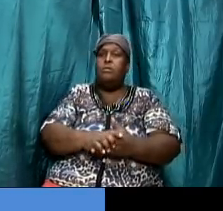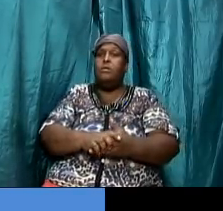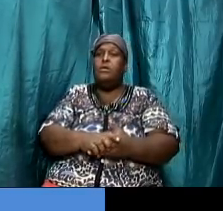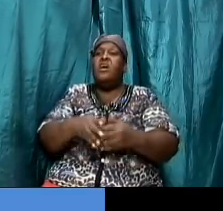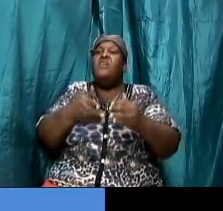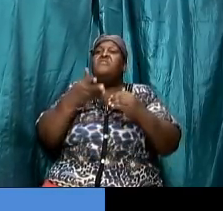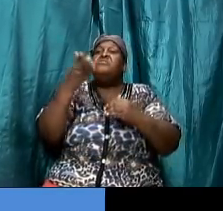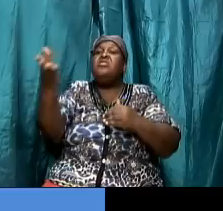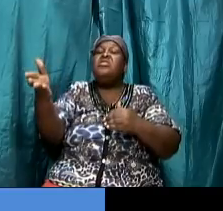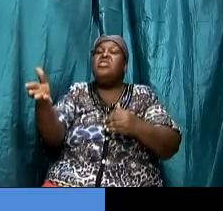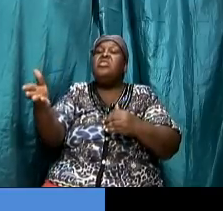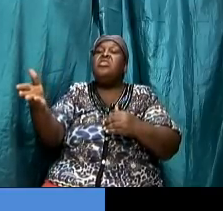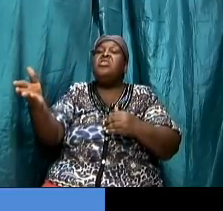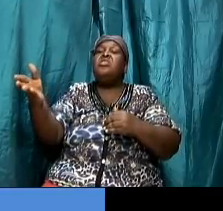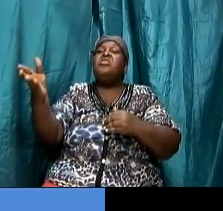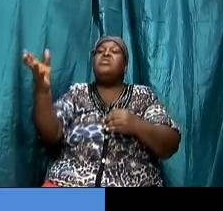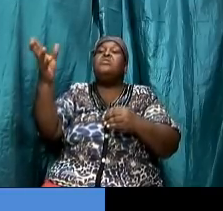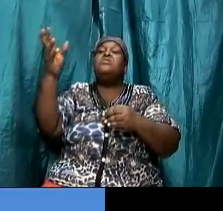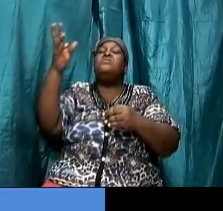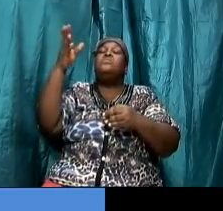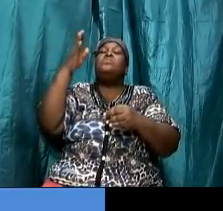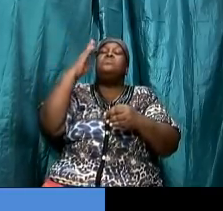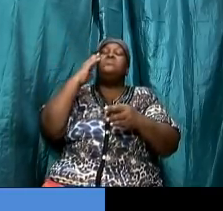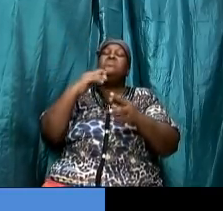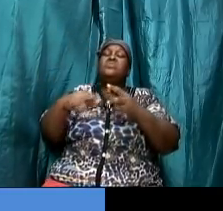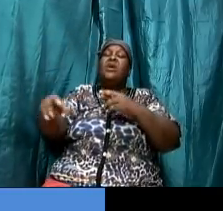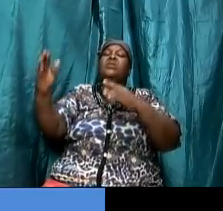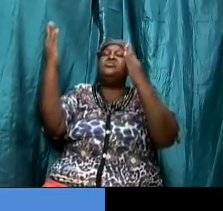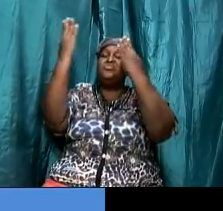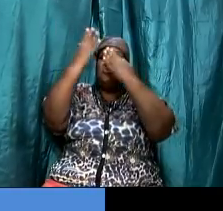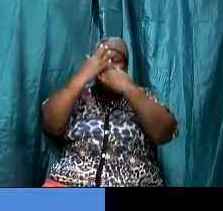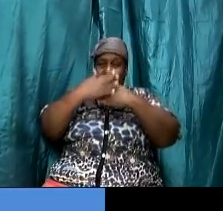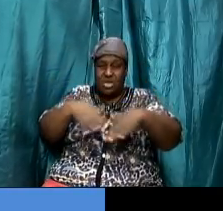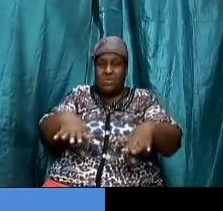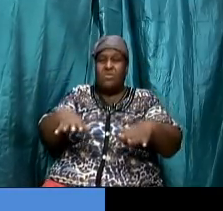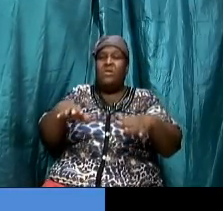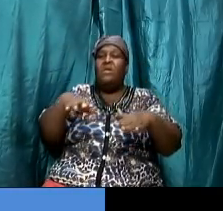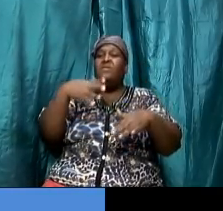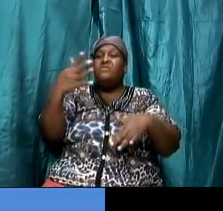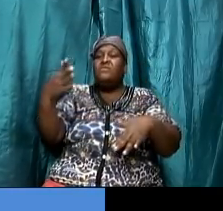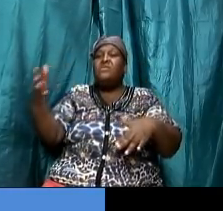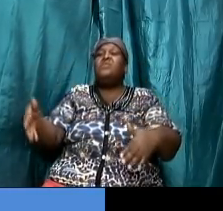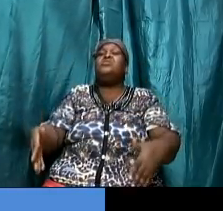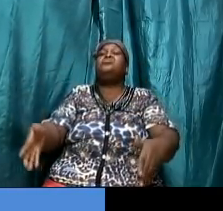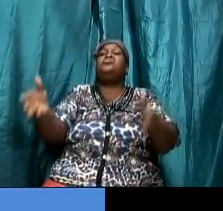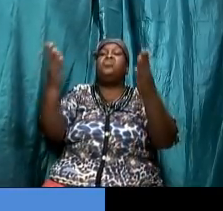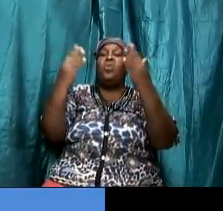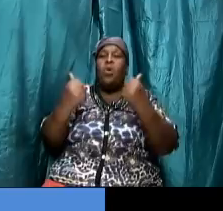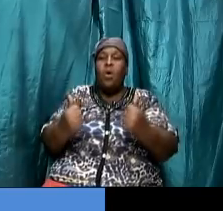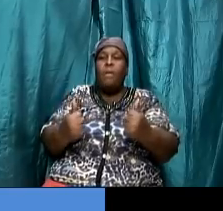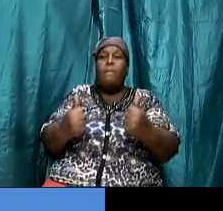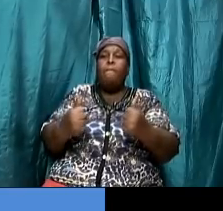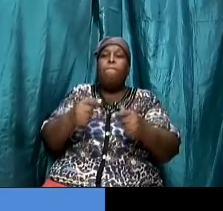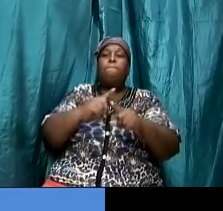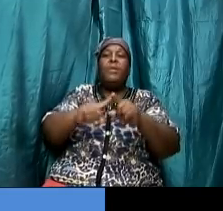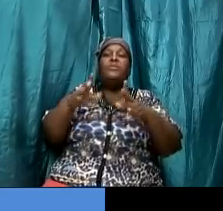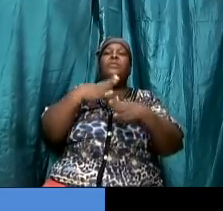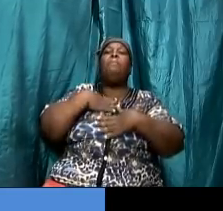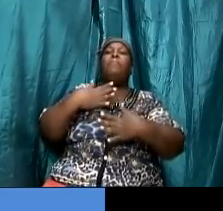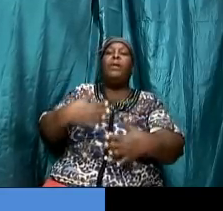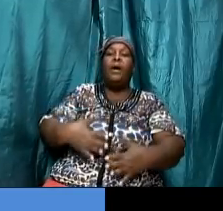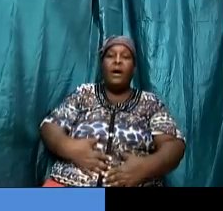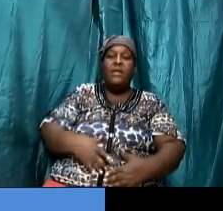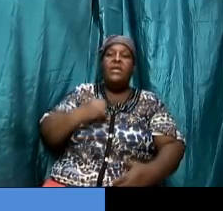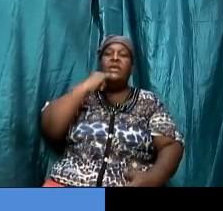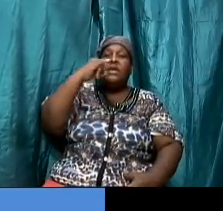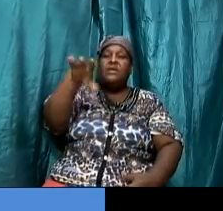were a shadow of things to come but the body is